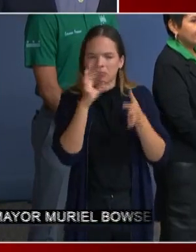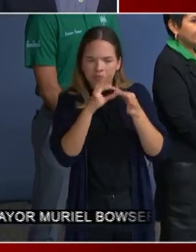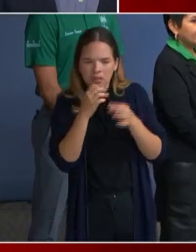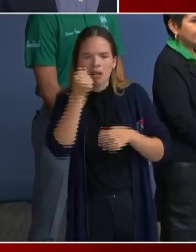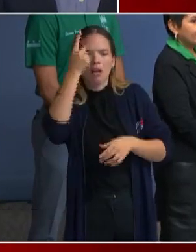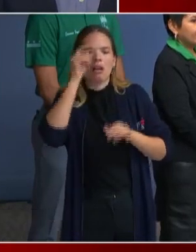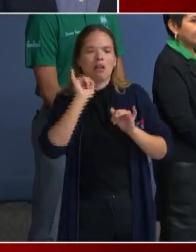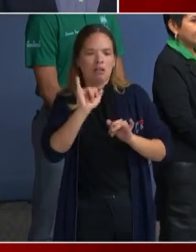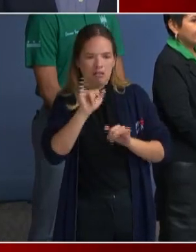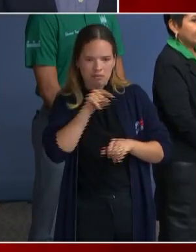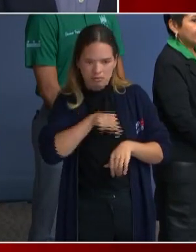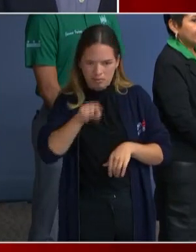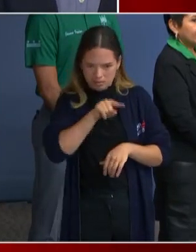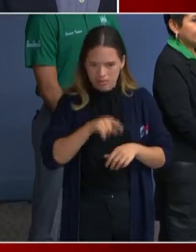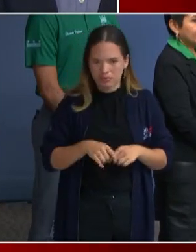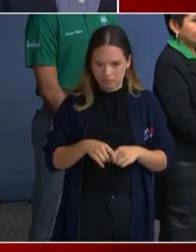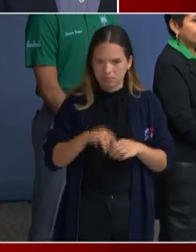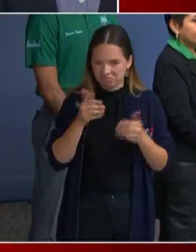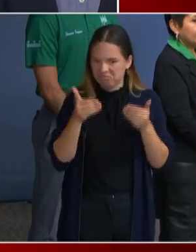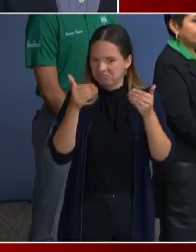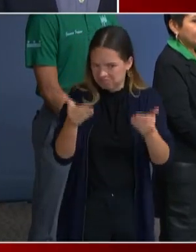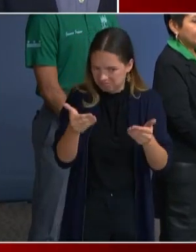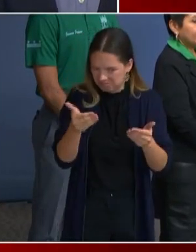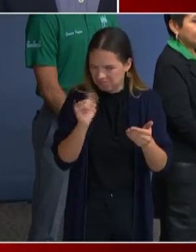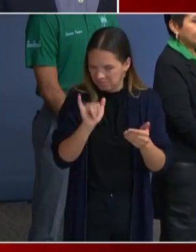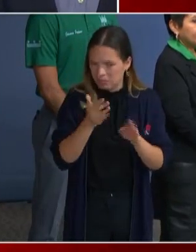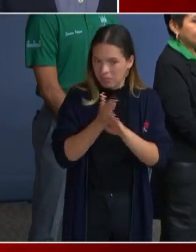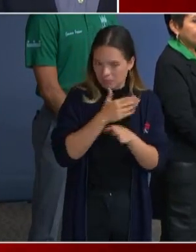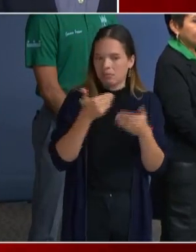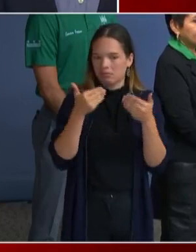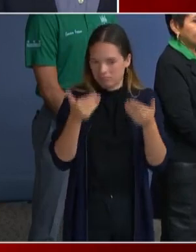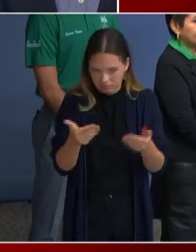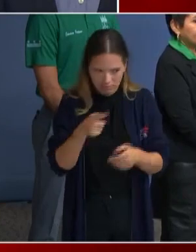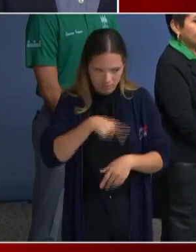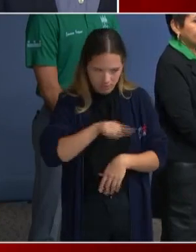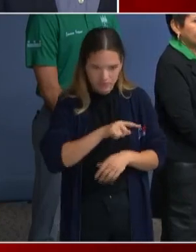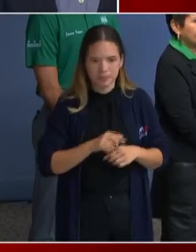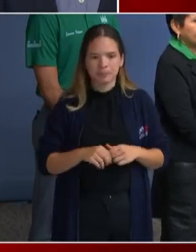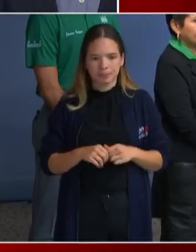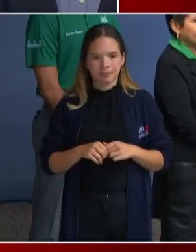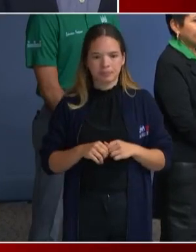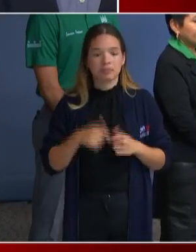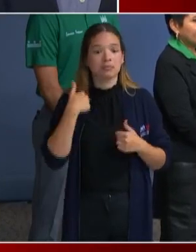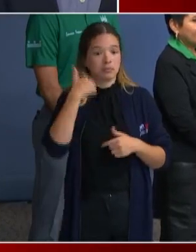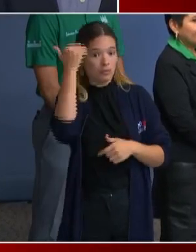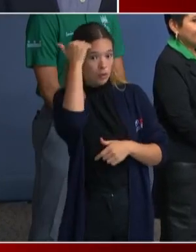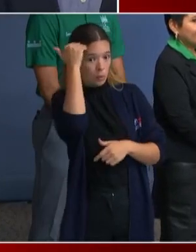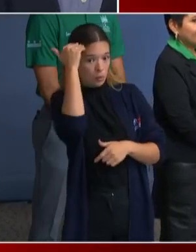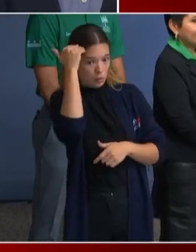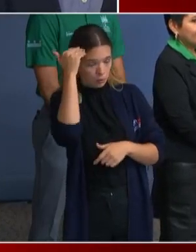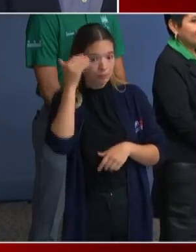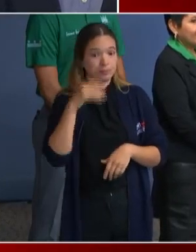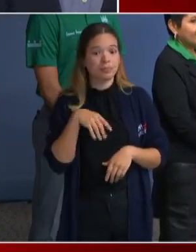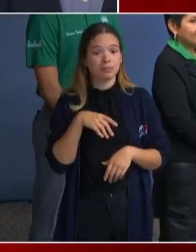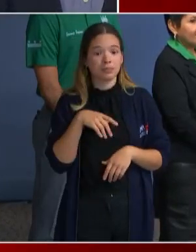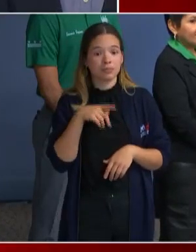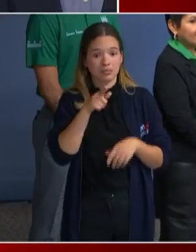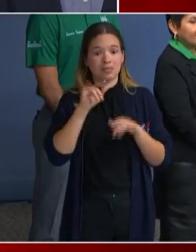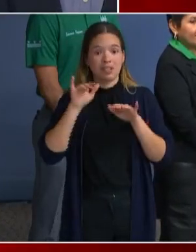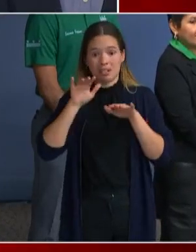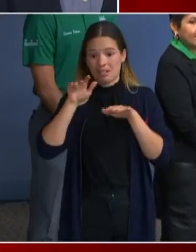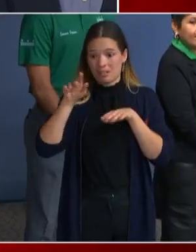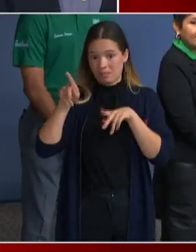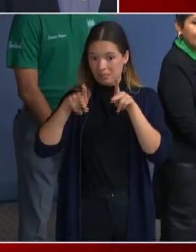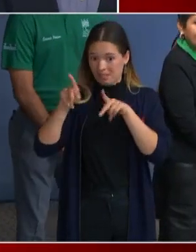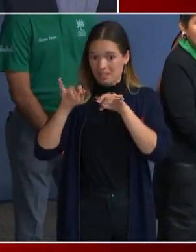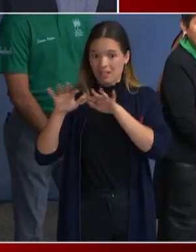move forward. We know that migrants coming to and